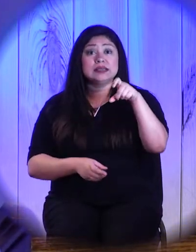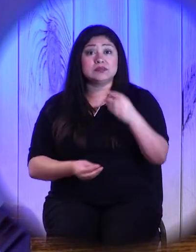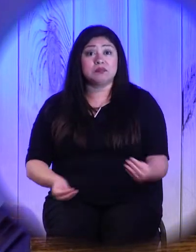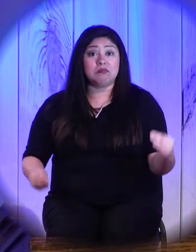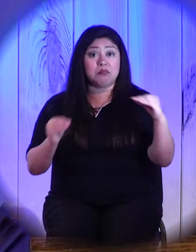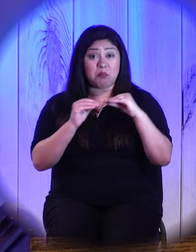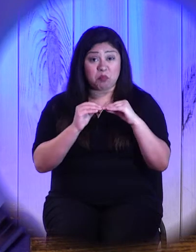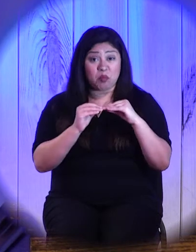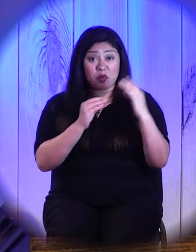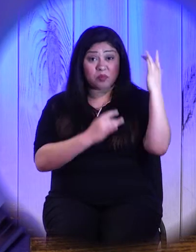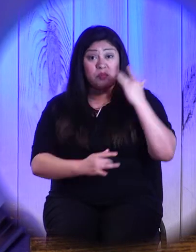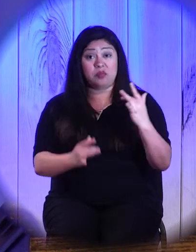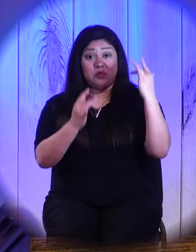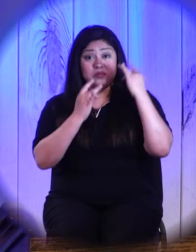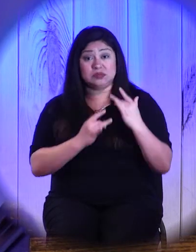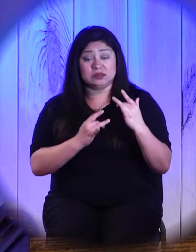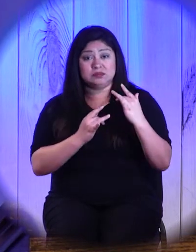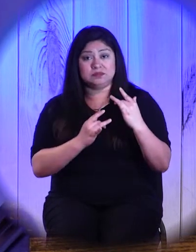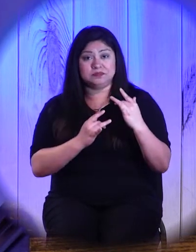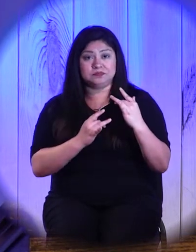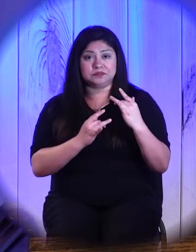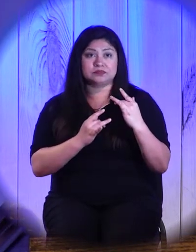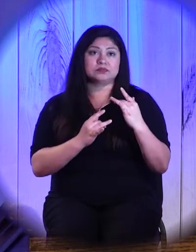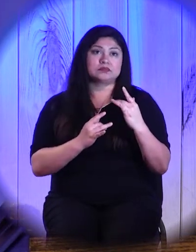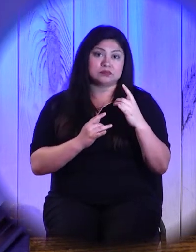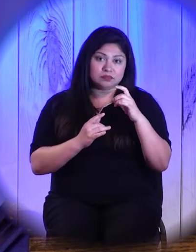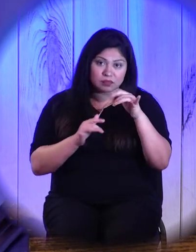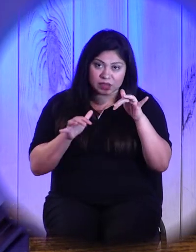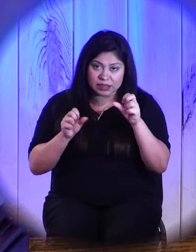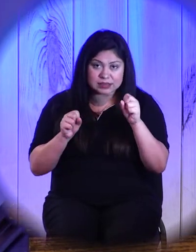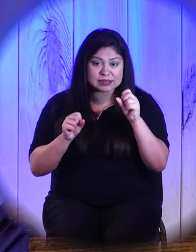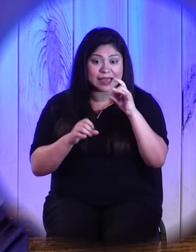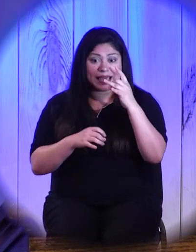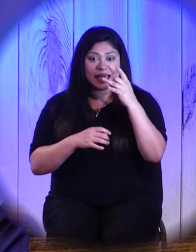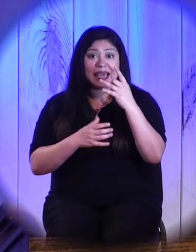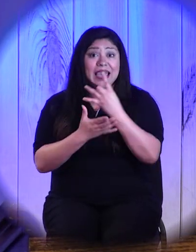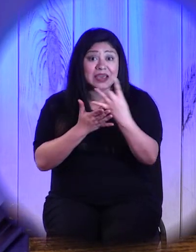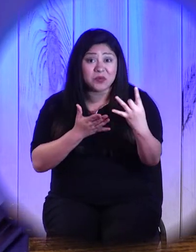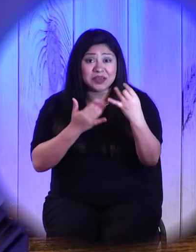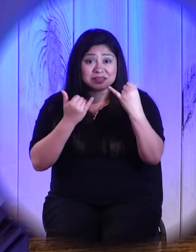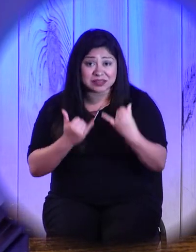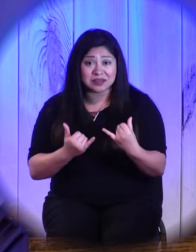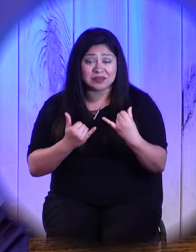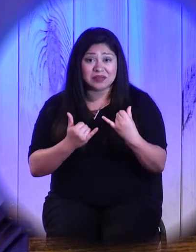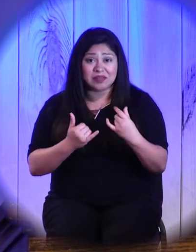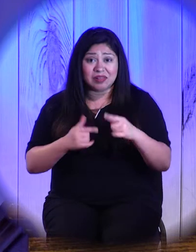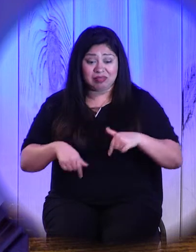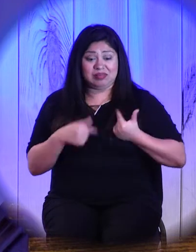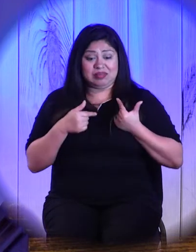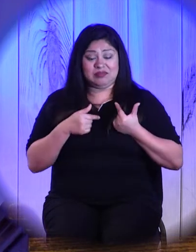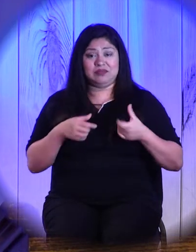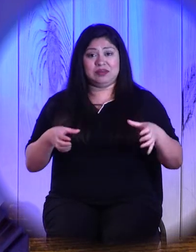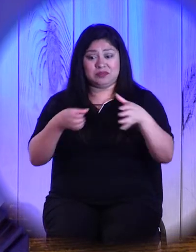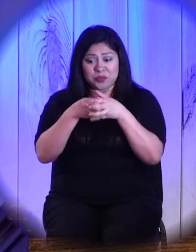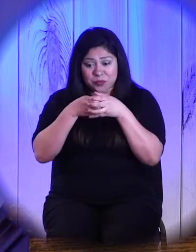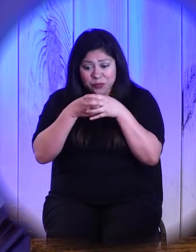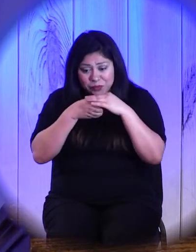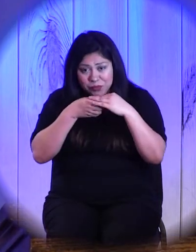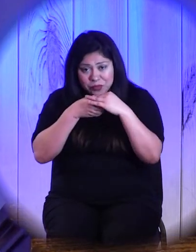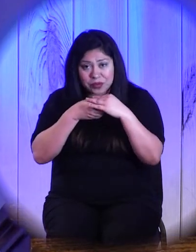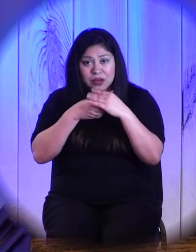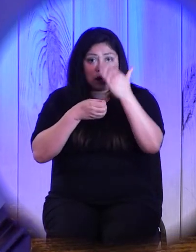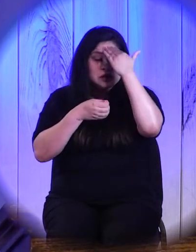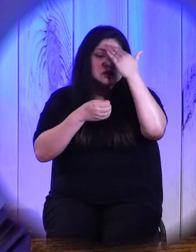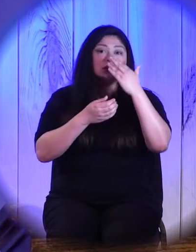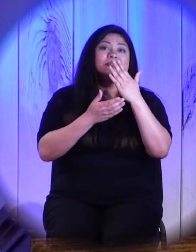mean this because we've been living in close quarters for eight weeks now, and we know that even though things are opening back up, we're